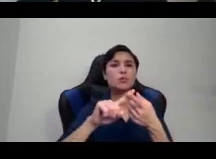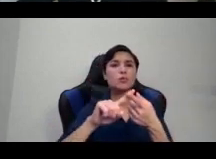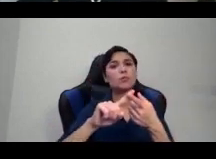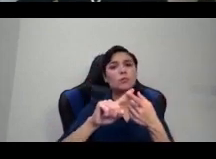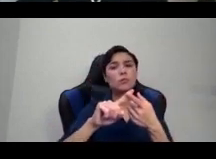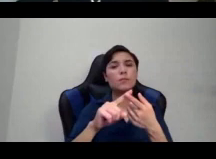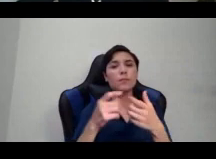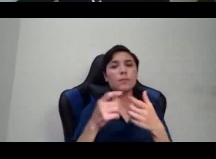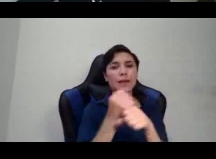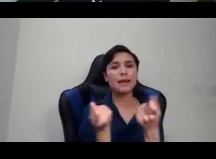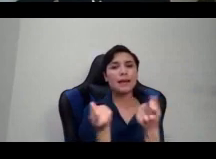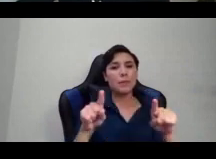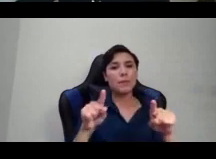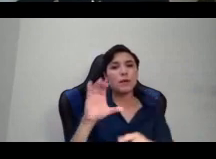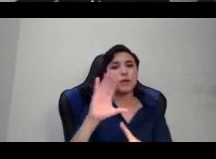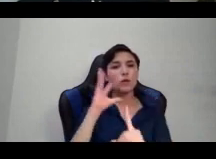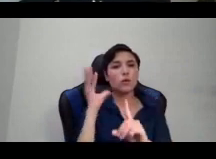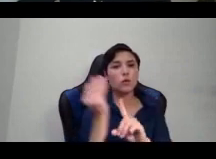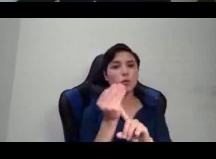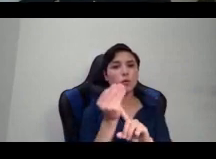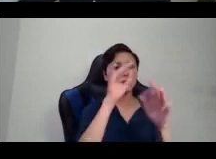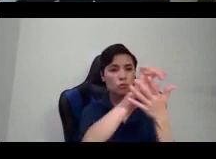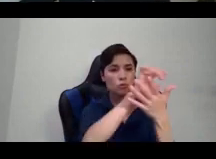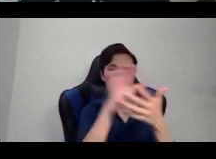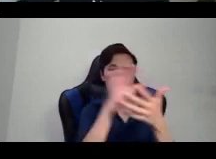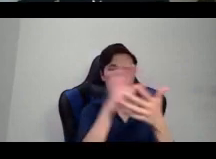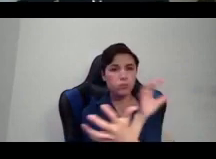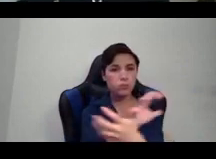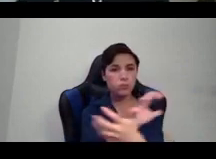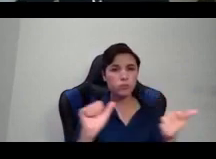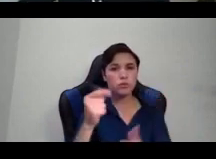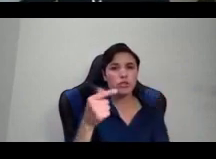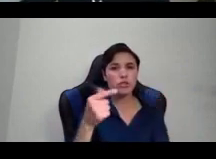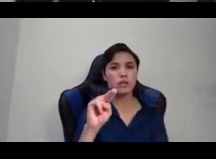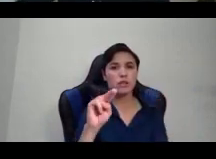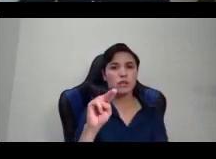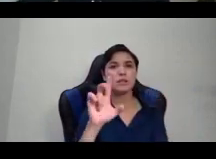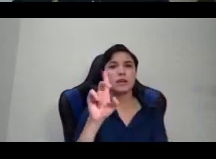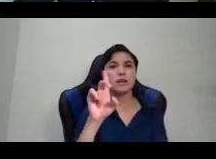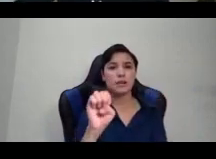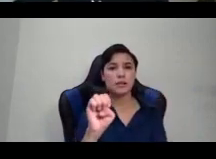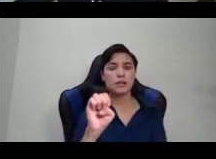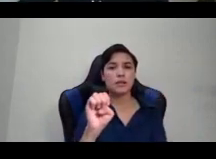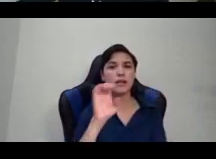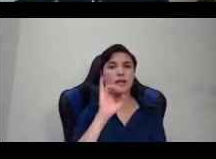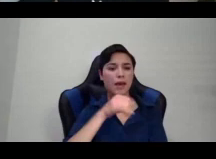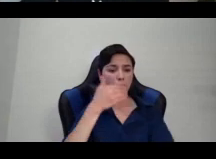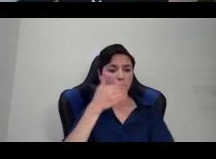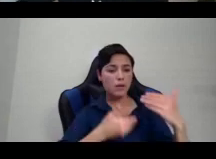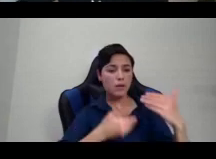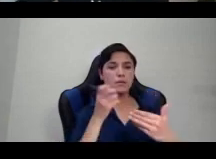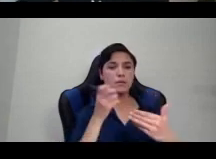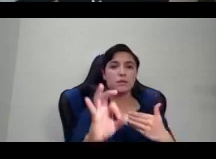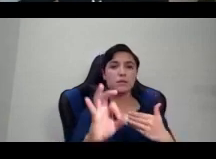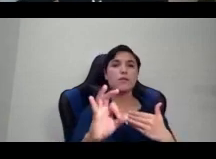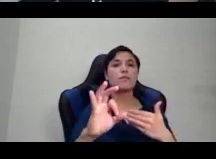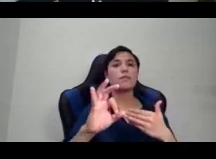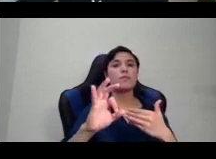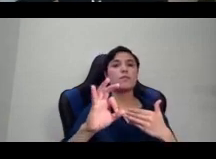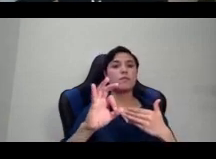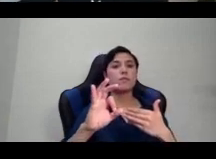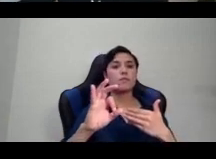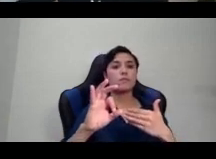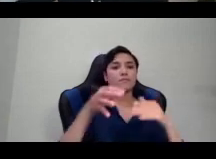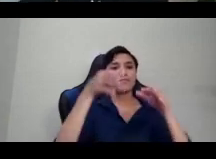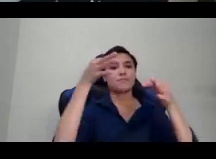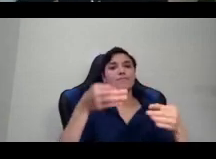that process of creating men and women actually is the process of genocide. We would